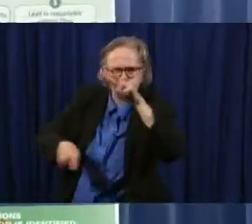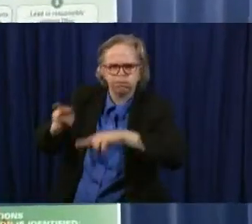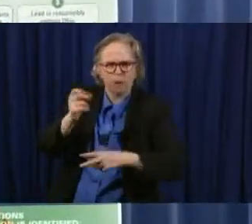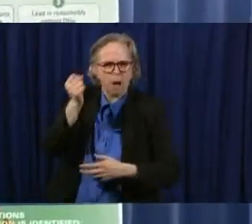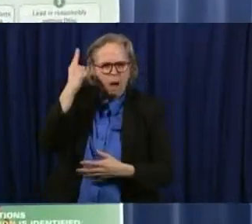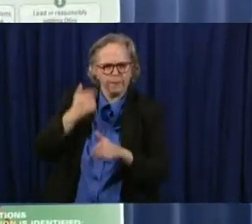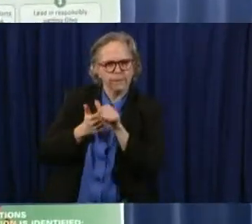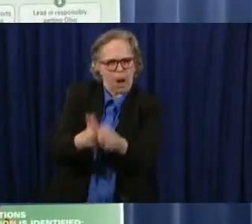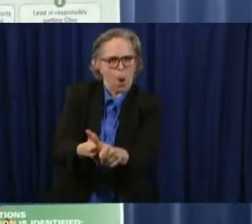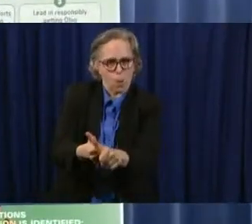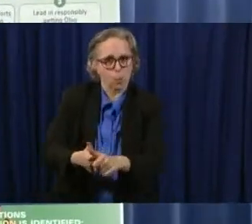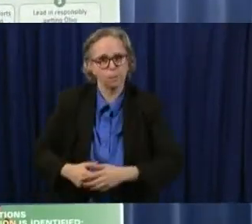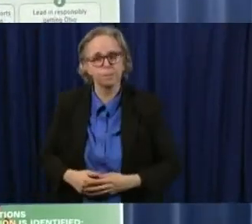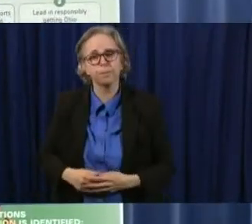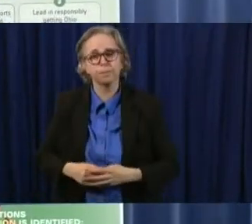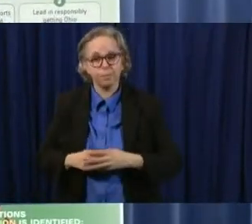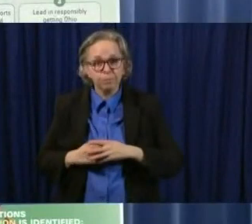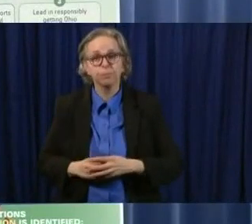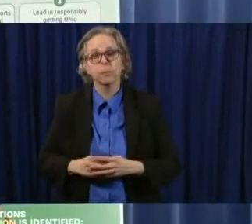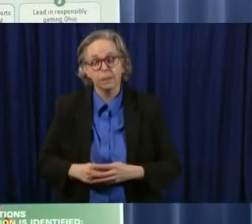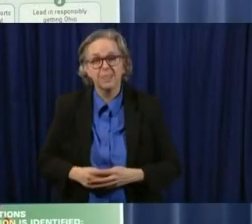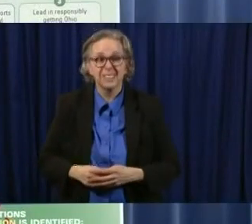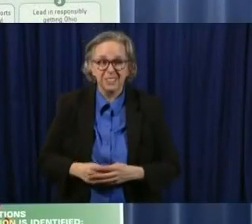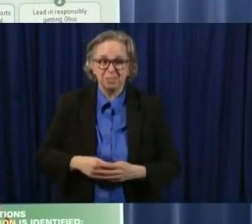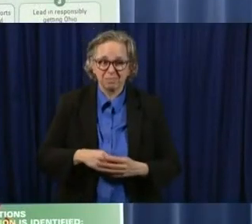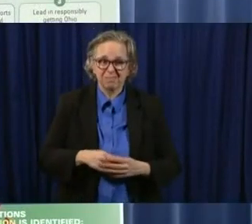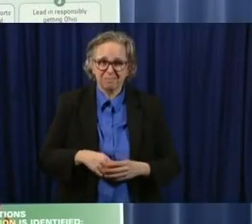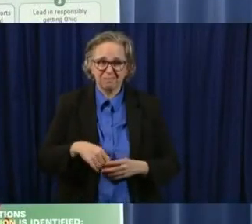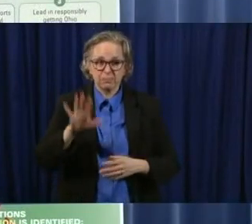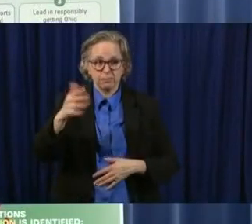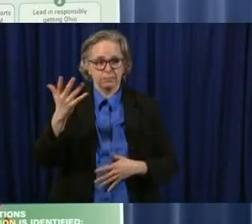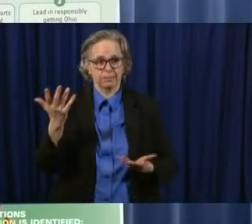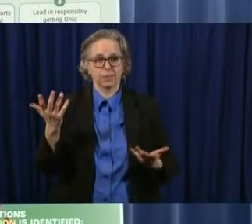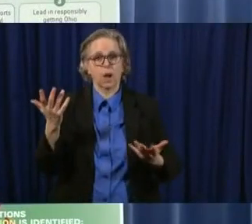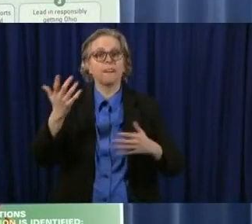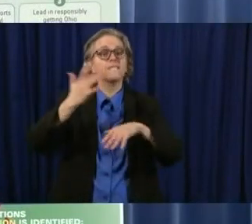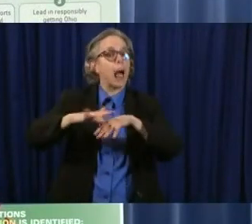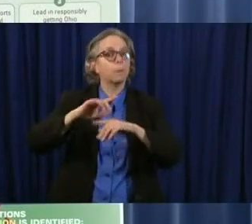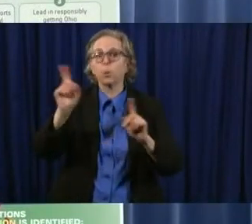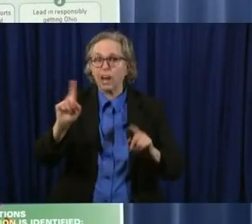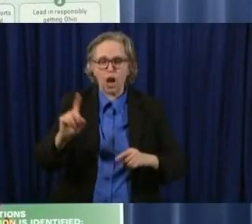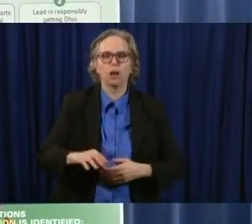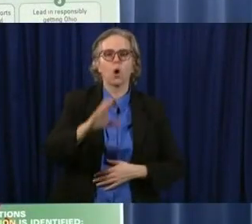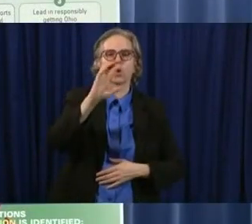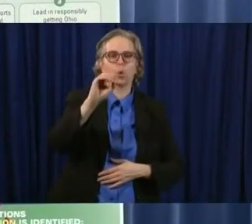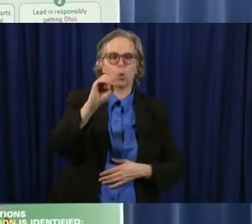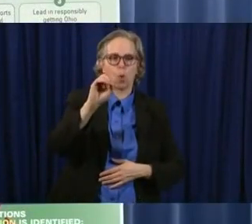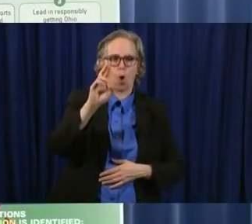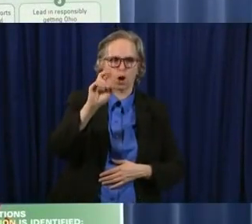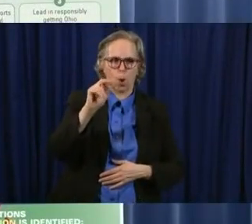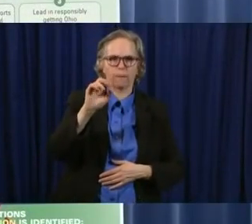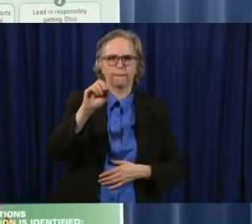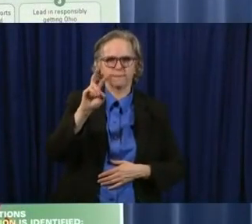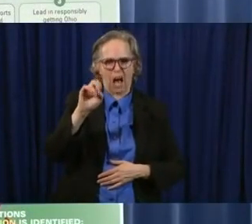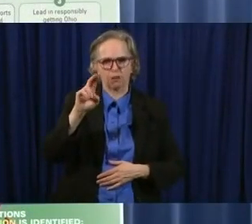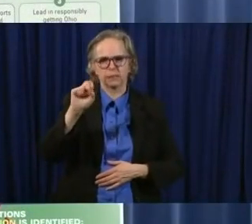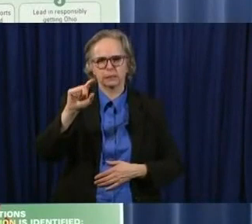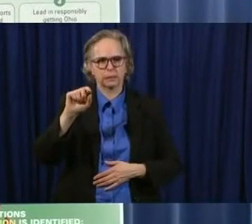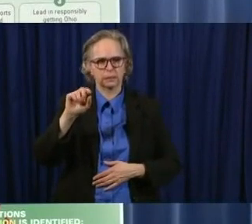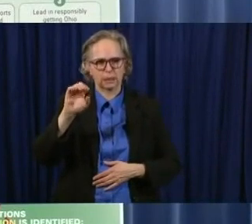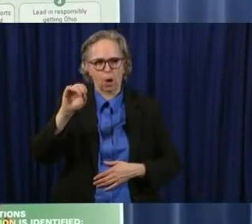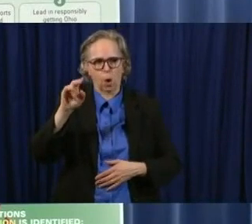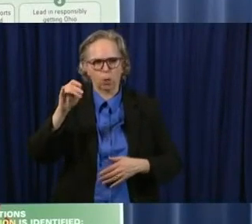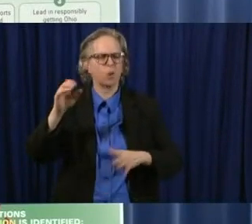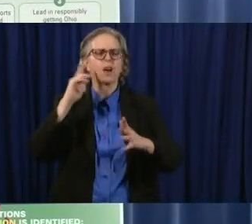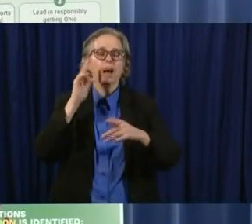Um, so these will all be up on our web page, I believe by, by five o'clock, three o'clock, three o'clock,